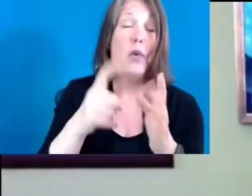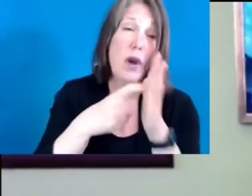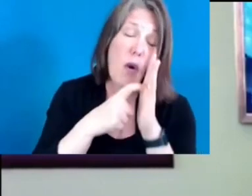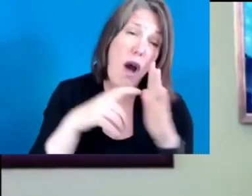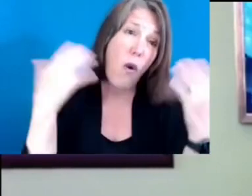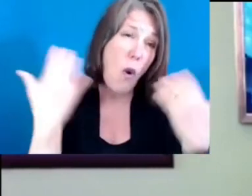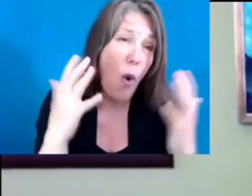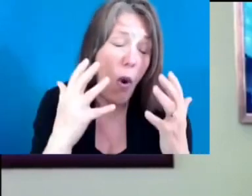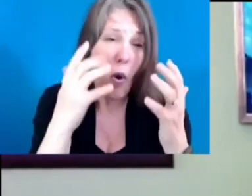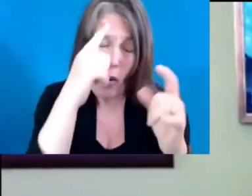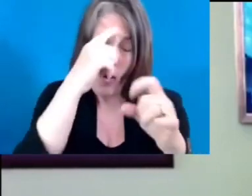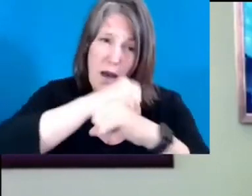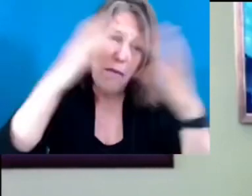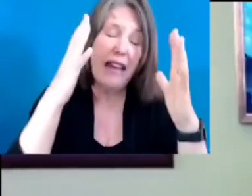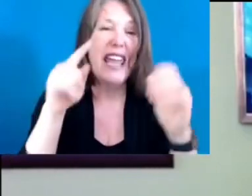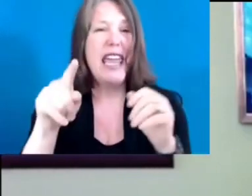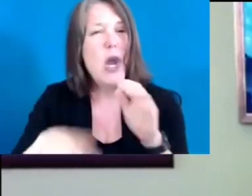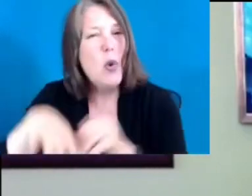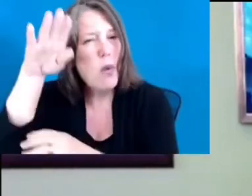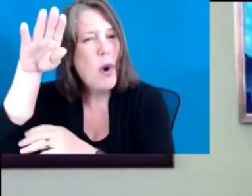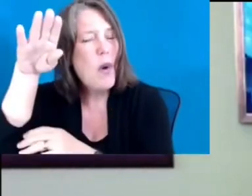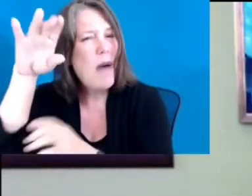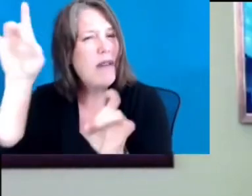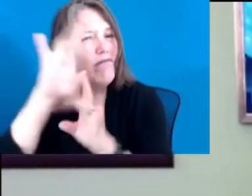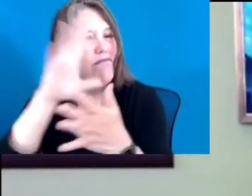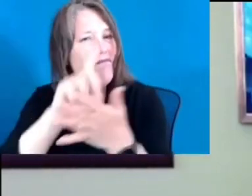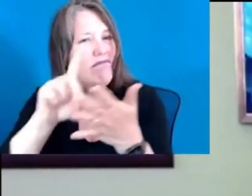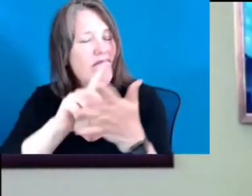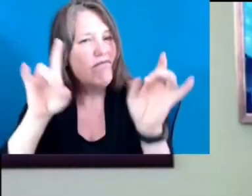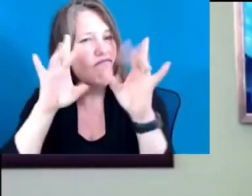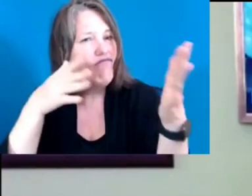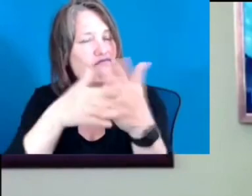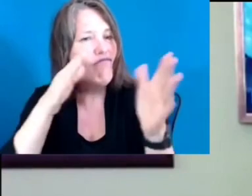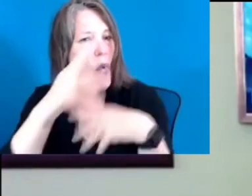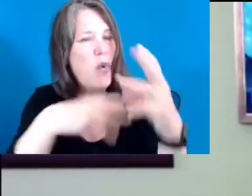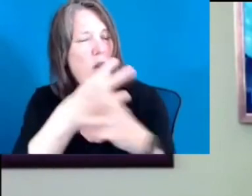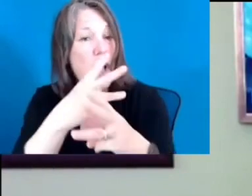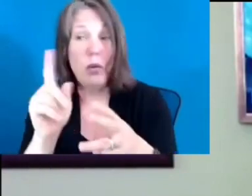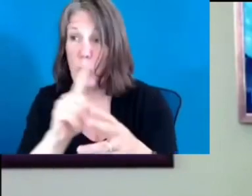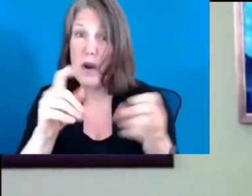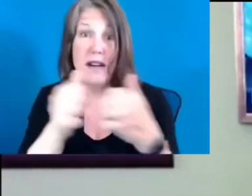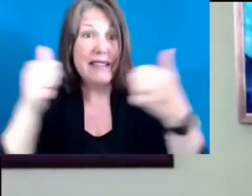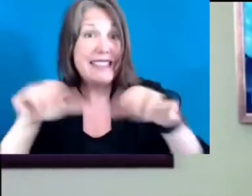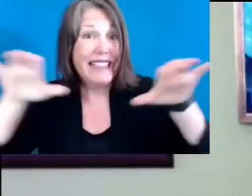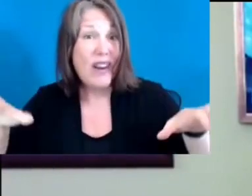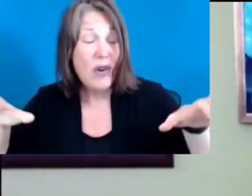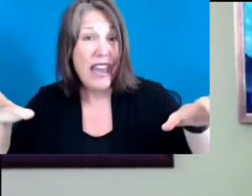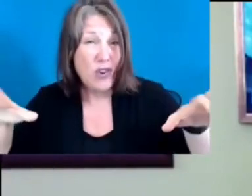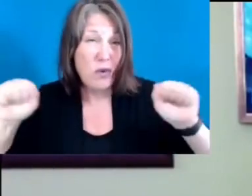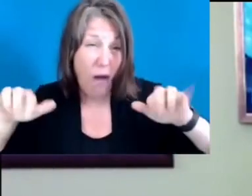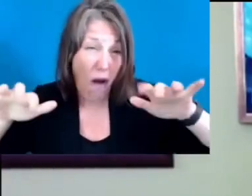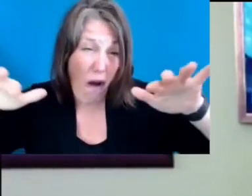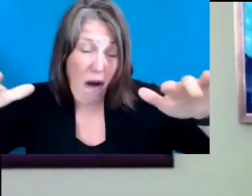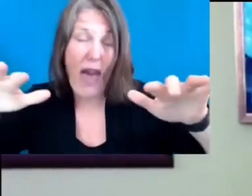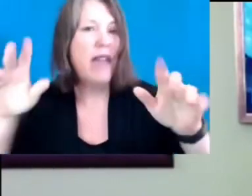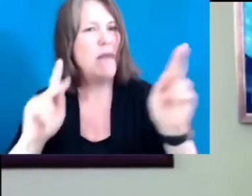discriminatory world, a world in which segregation of the races was pervasive and taken for granted, where lynching was common, where